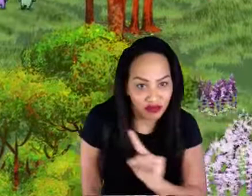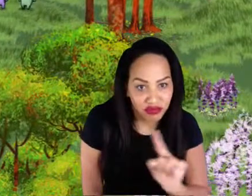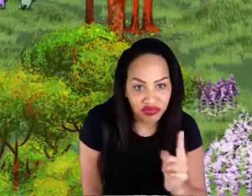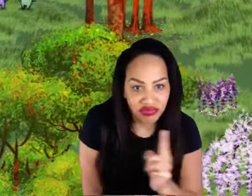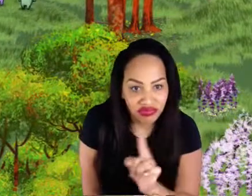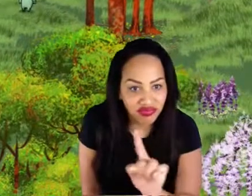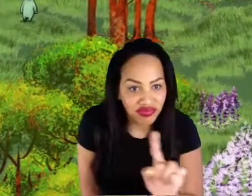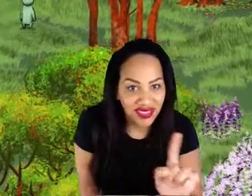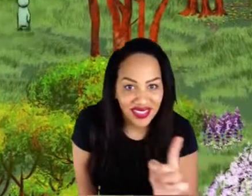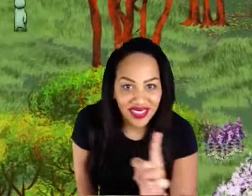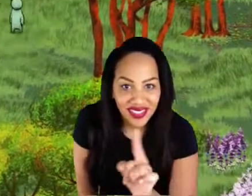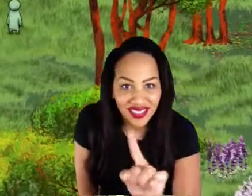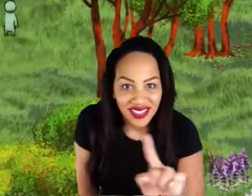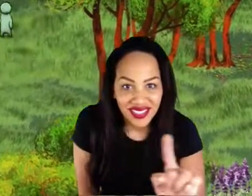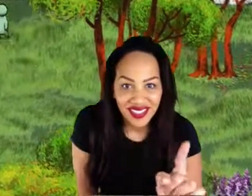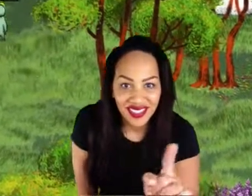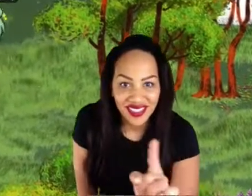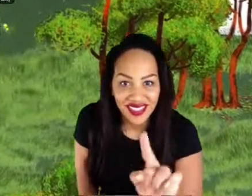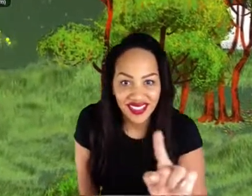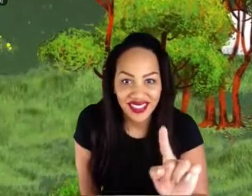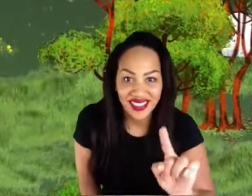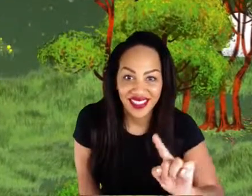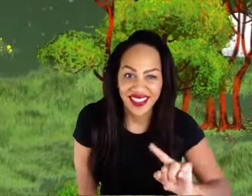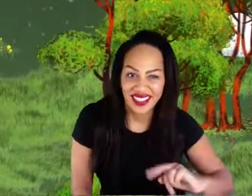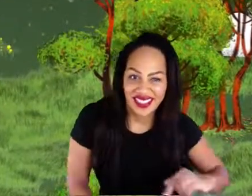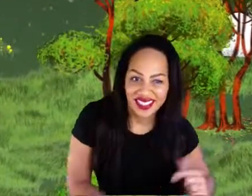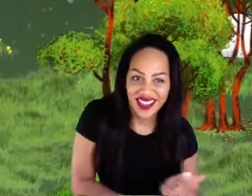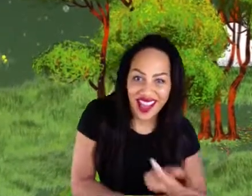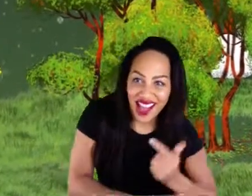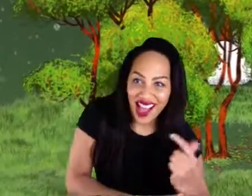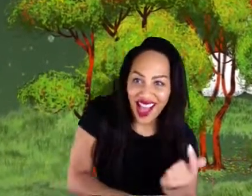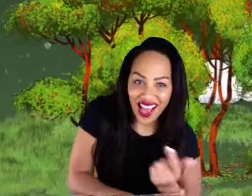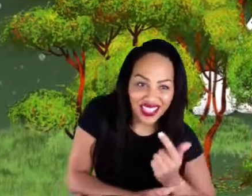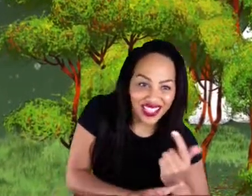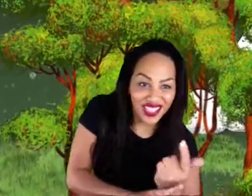Go for a journey into the sky. We're going to keep going. Yeah.